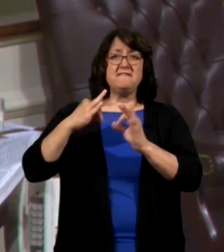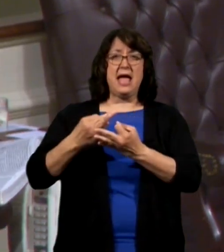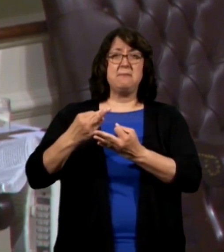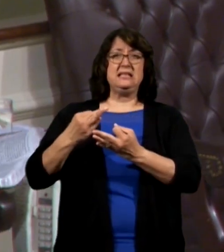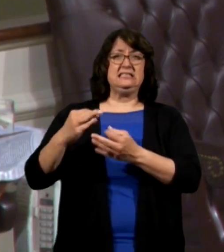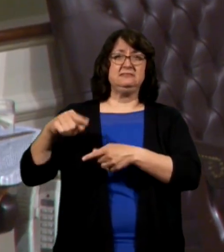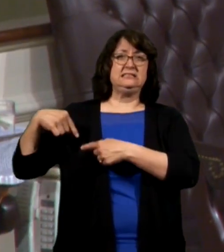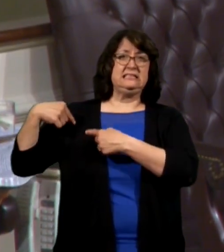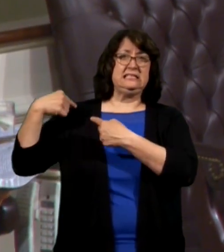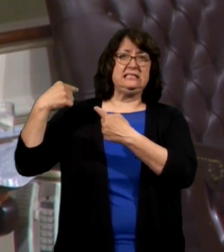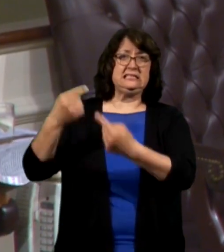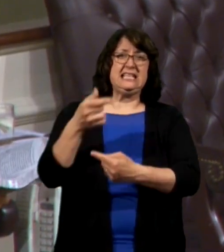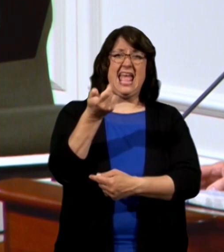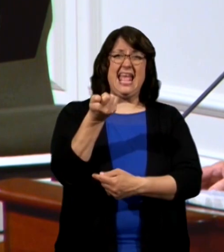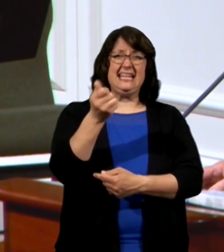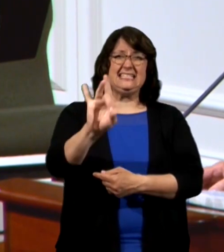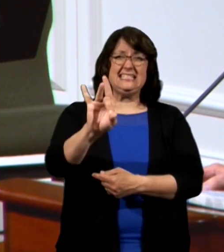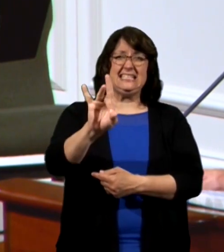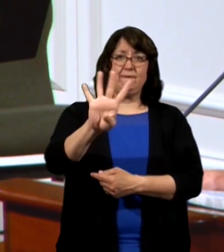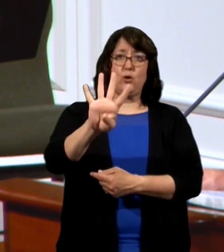1847.